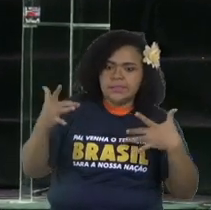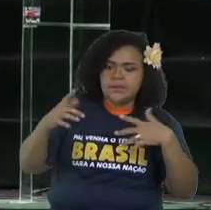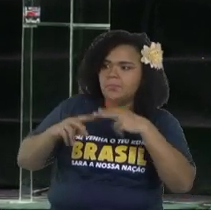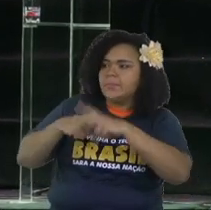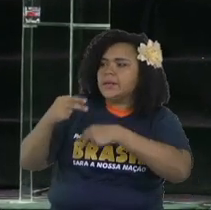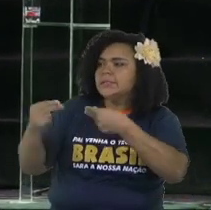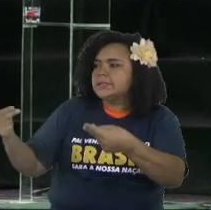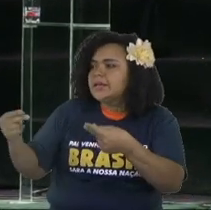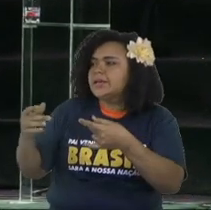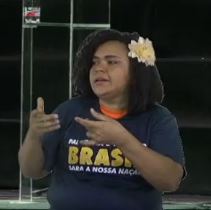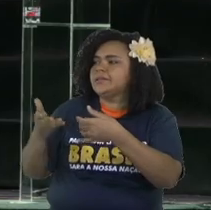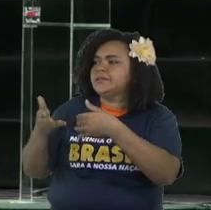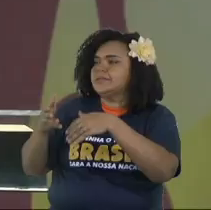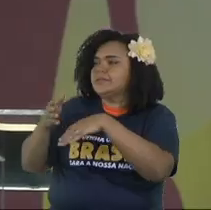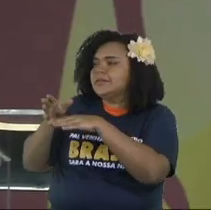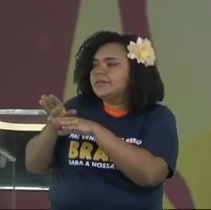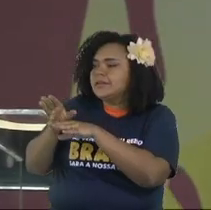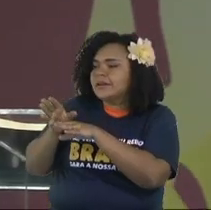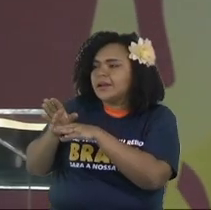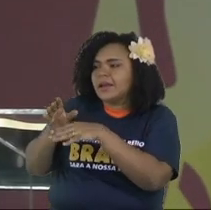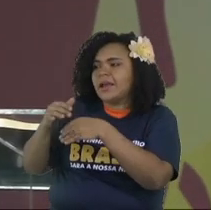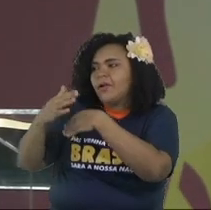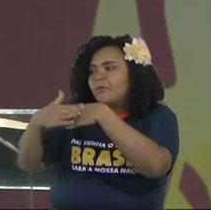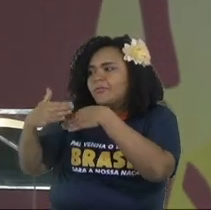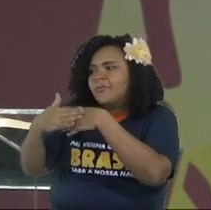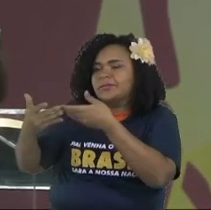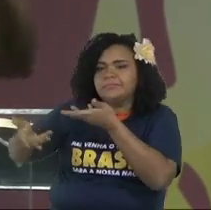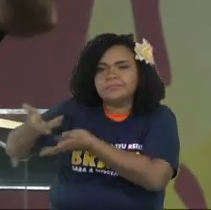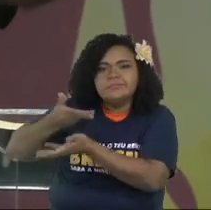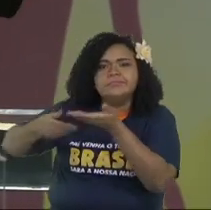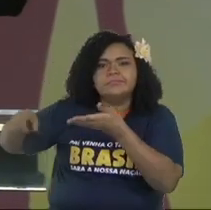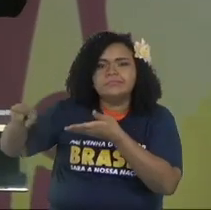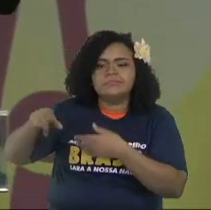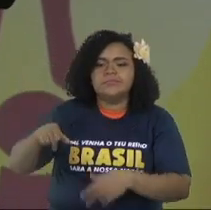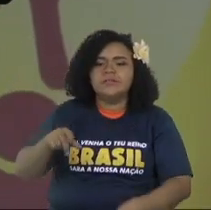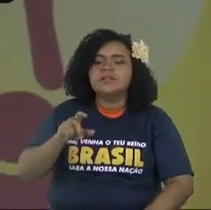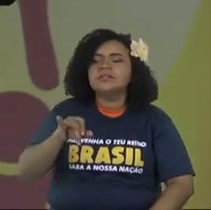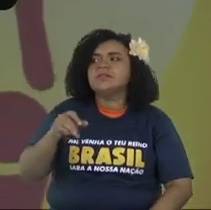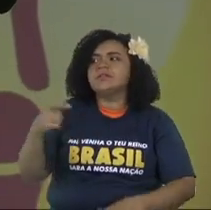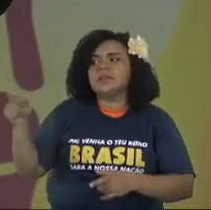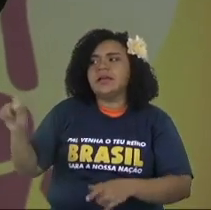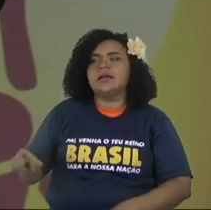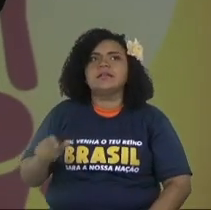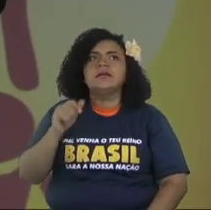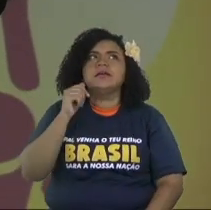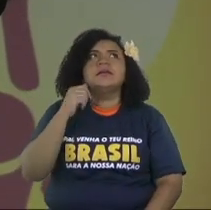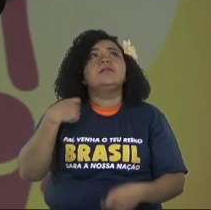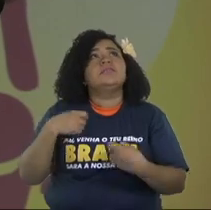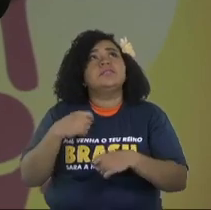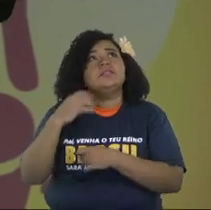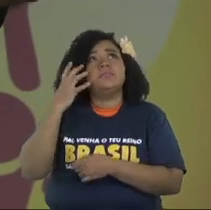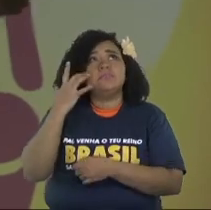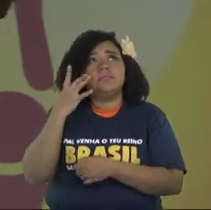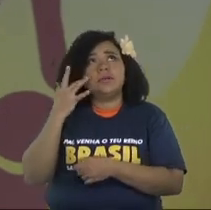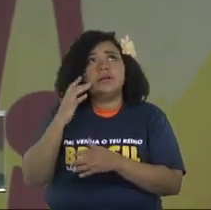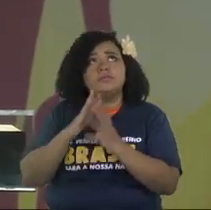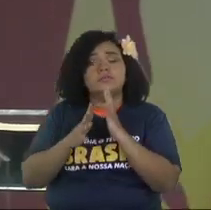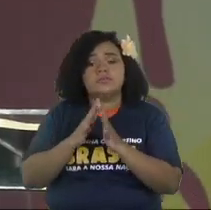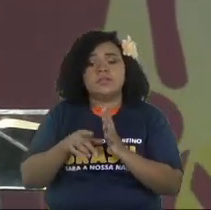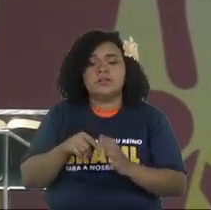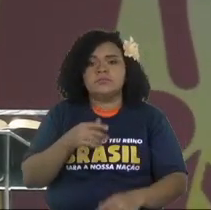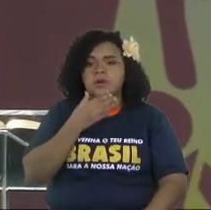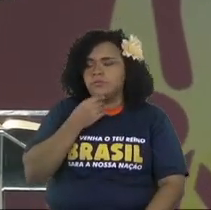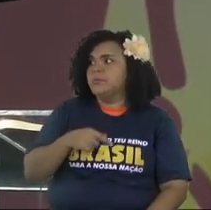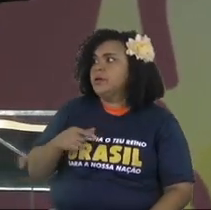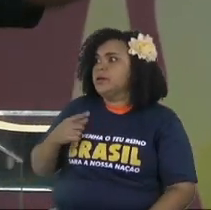you would do whatever it takes you did she said oh I have to go to downtown